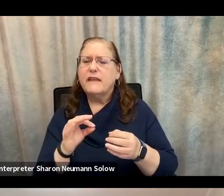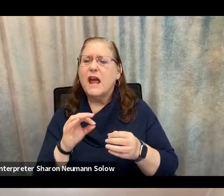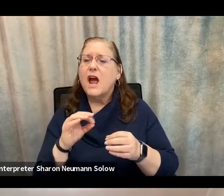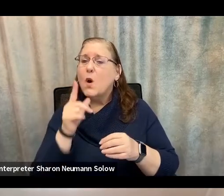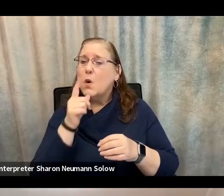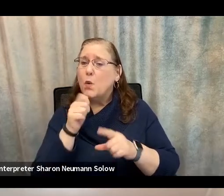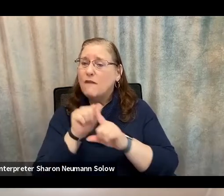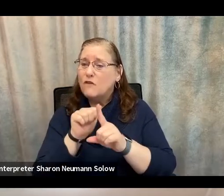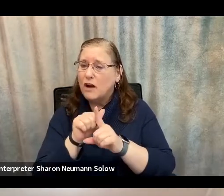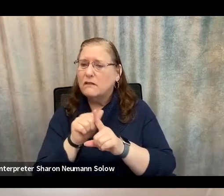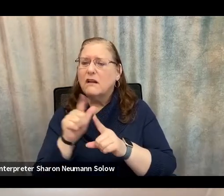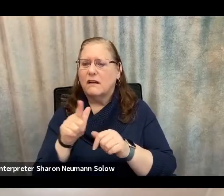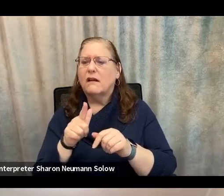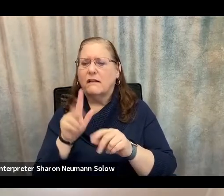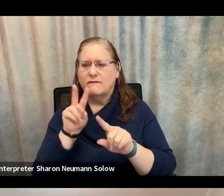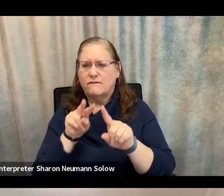been in the news?